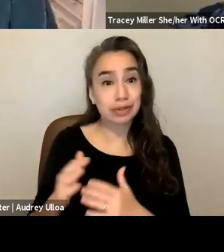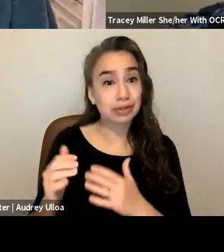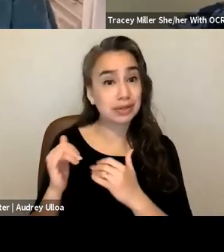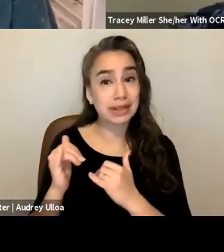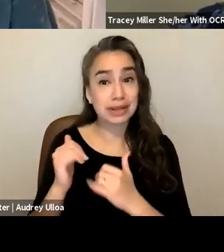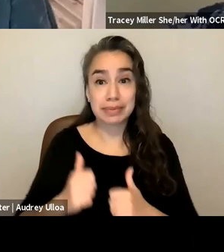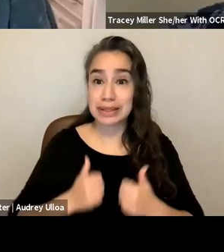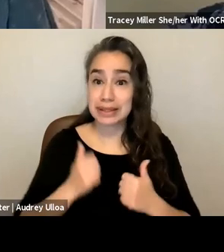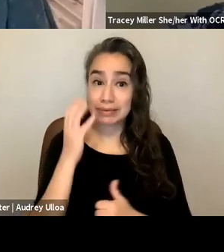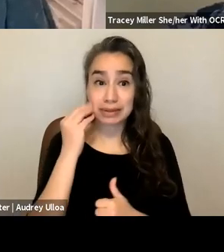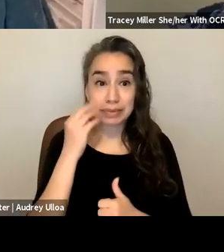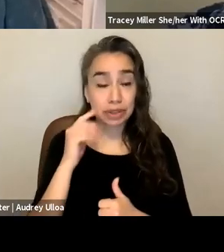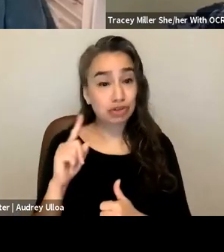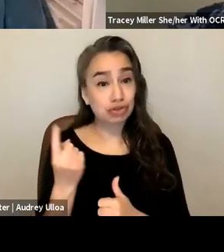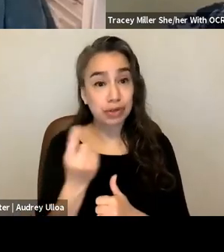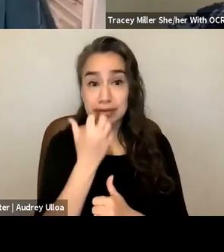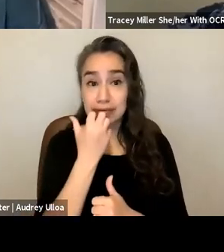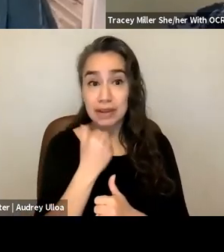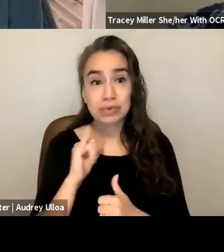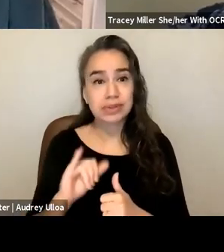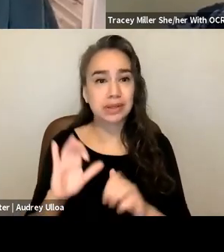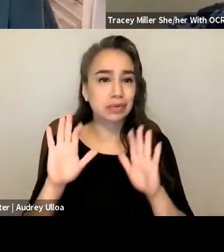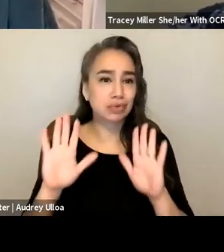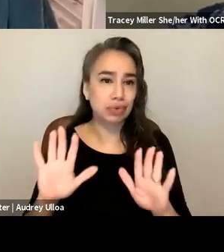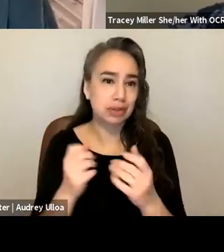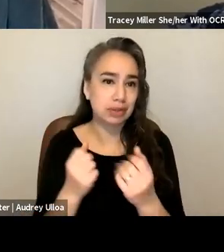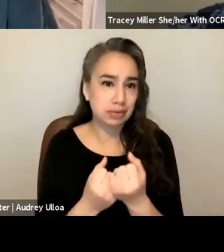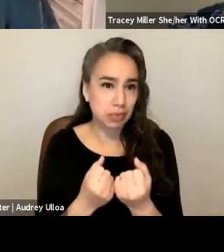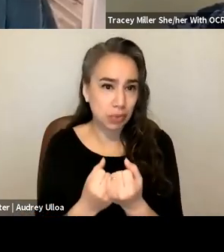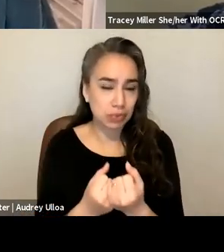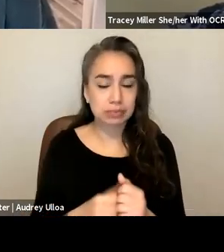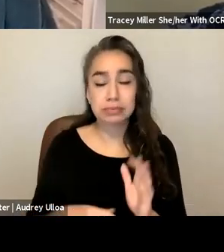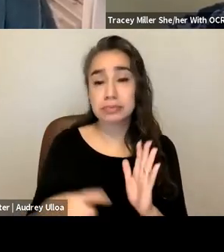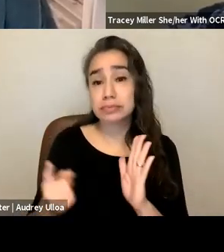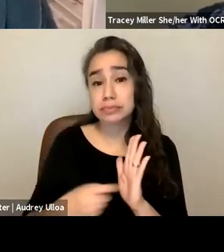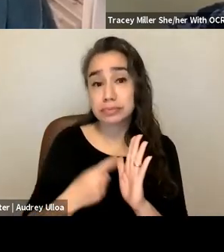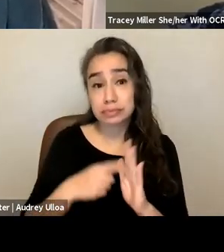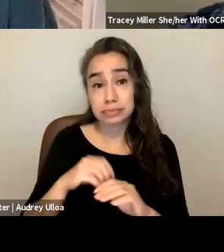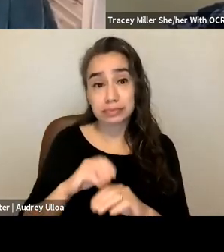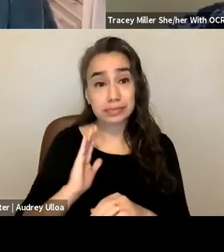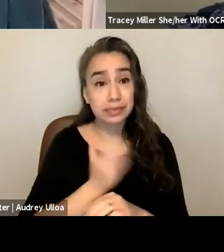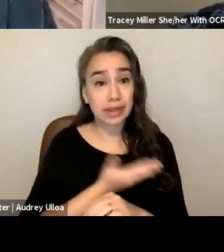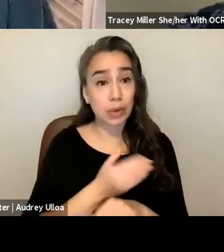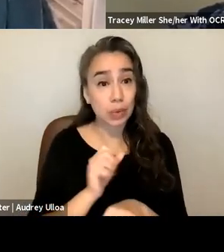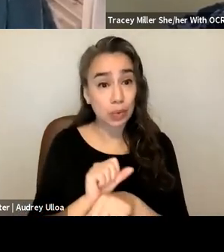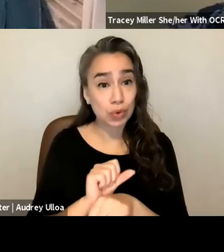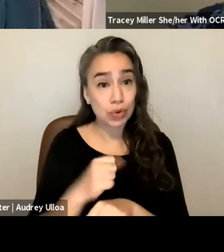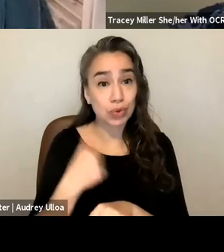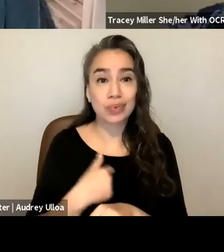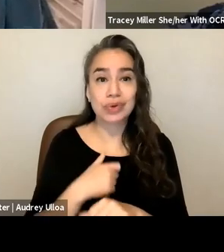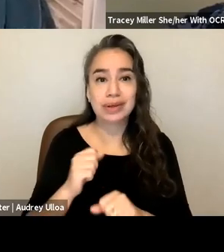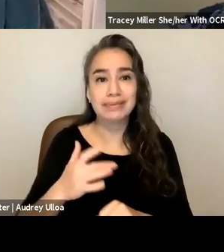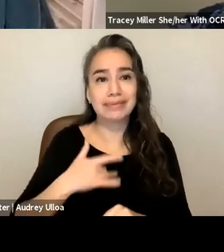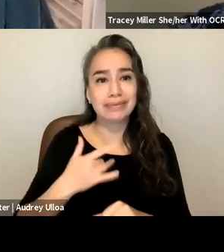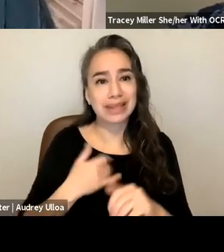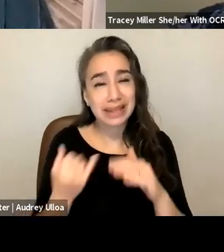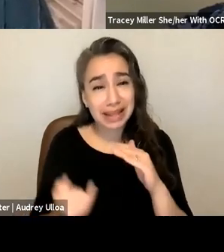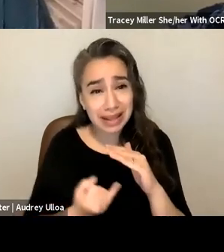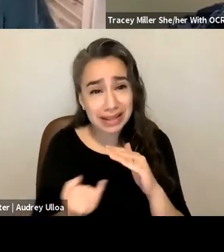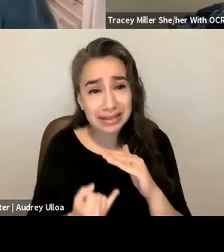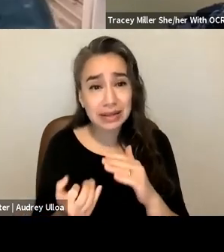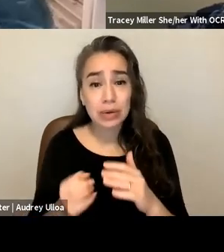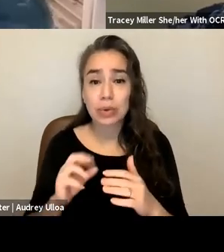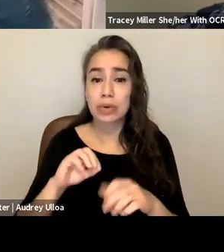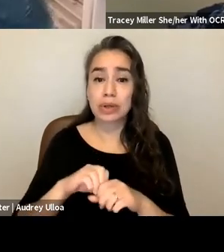can just be a really great support um sometimes um in our work we can be really isolated or within our cultural communities